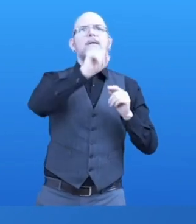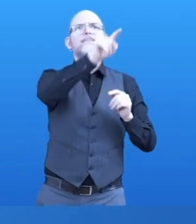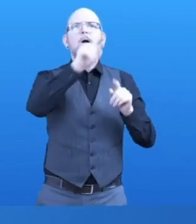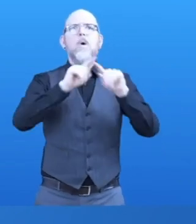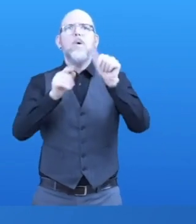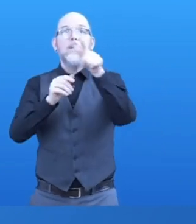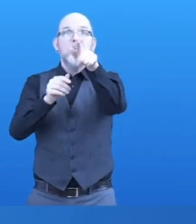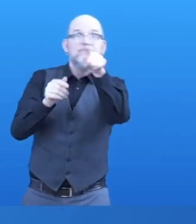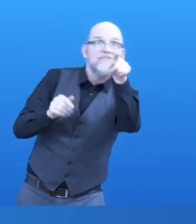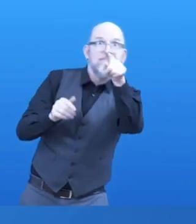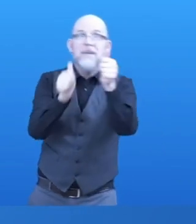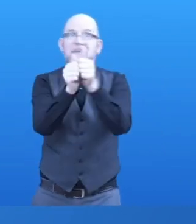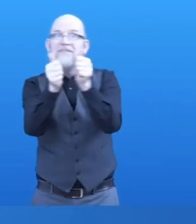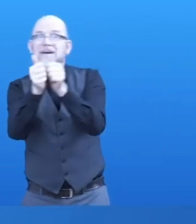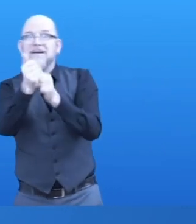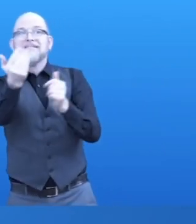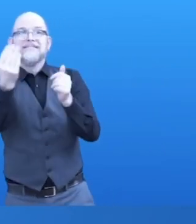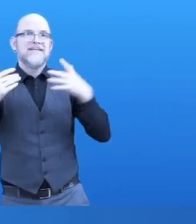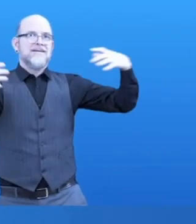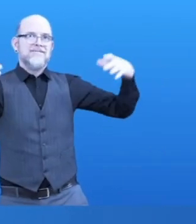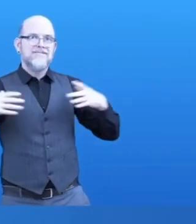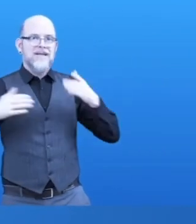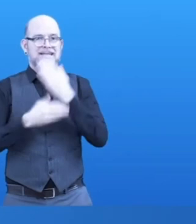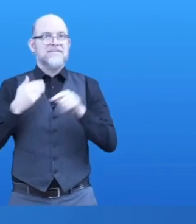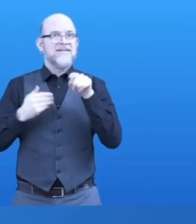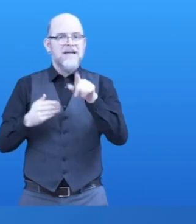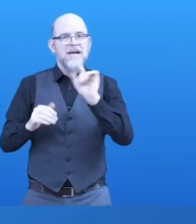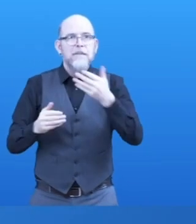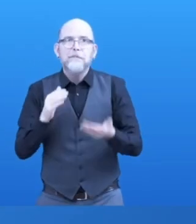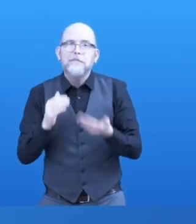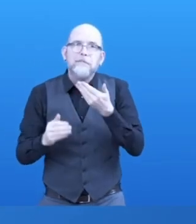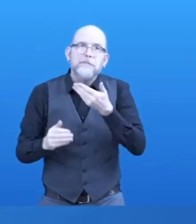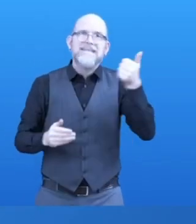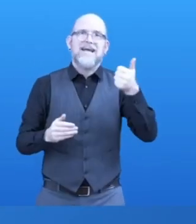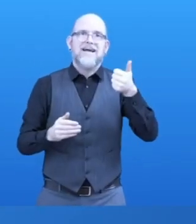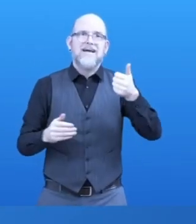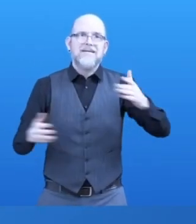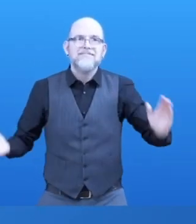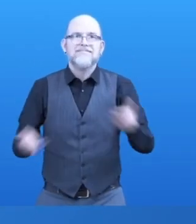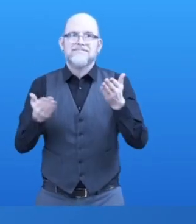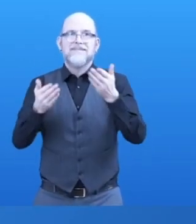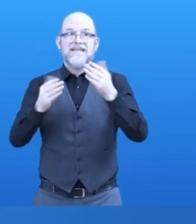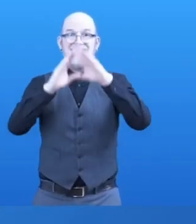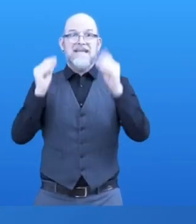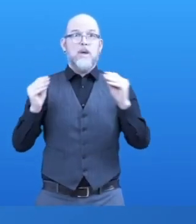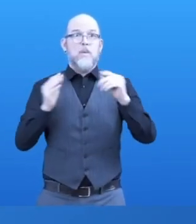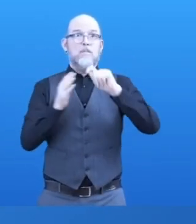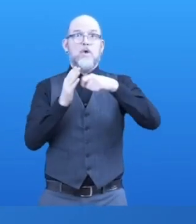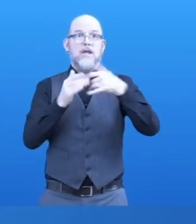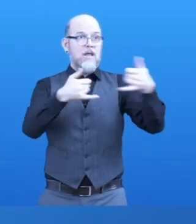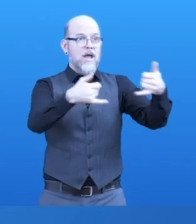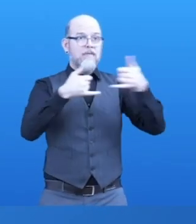opened our eyes to the great work done by the community, and I certainly hope that I can extend the reach of the community through this part of the world as well.